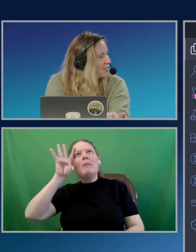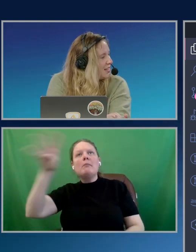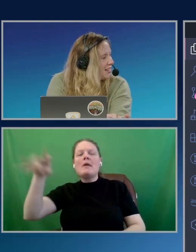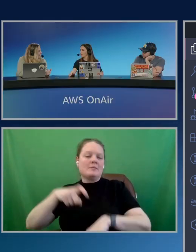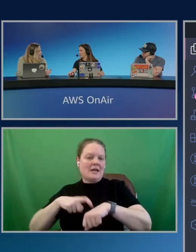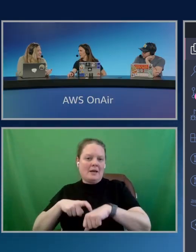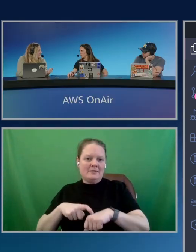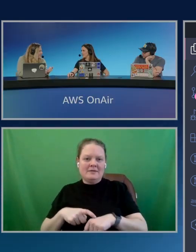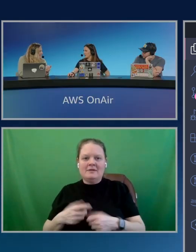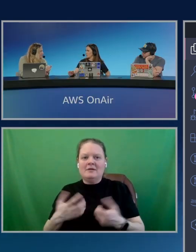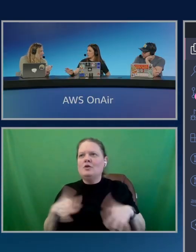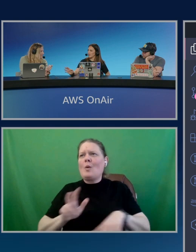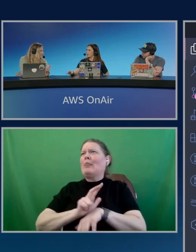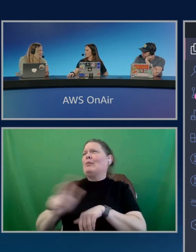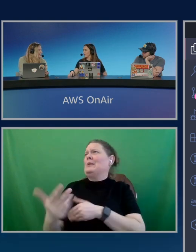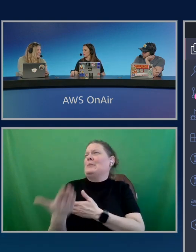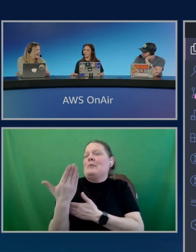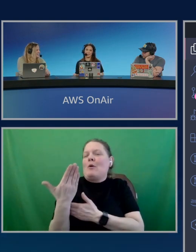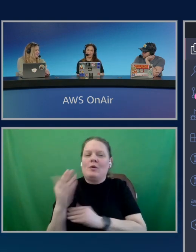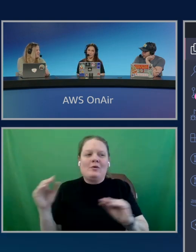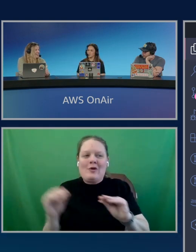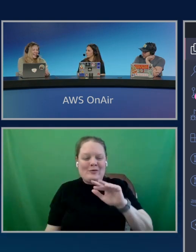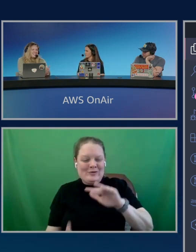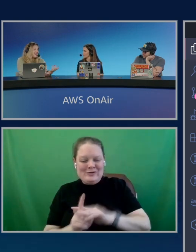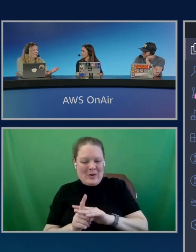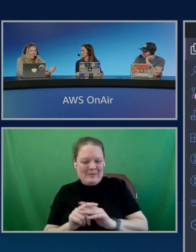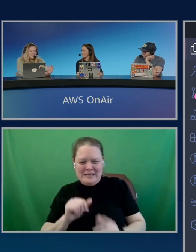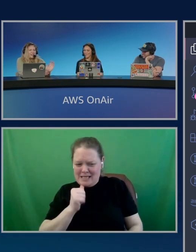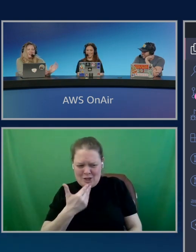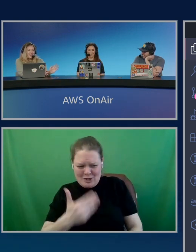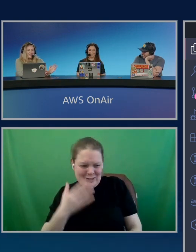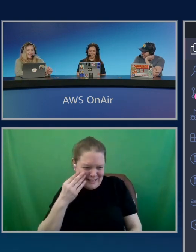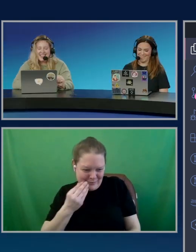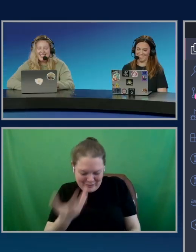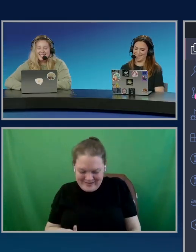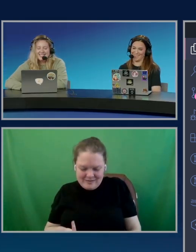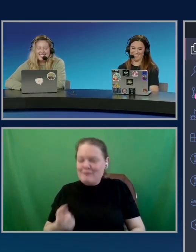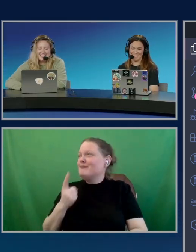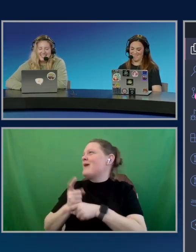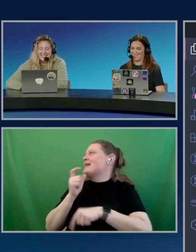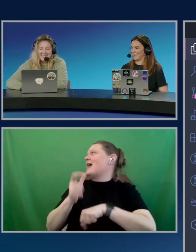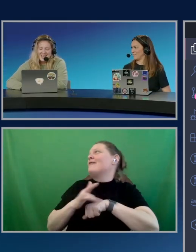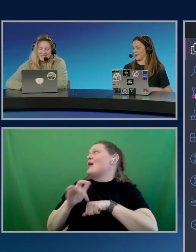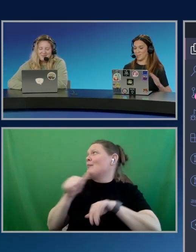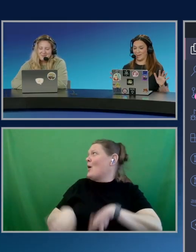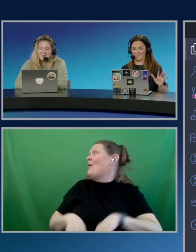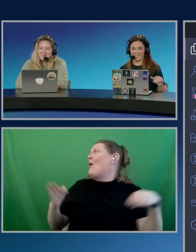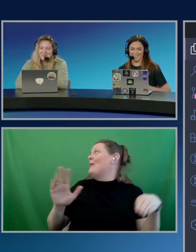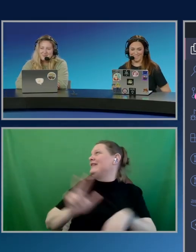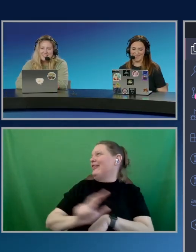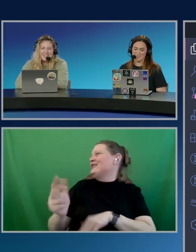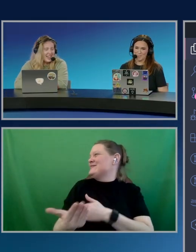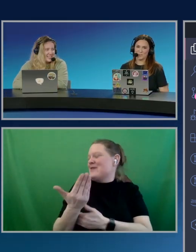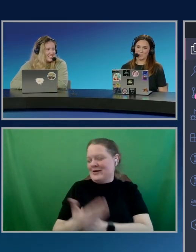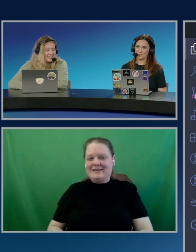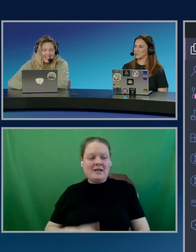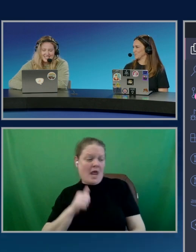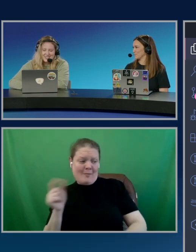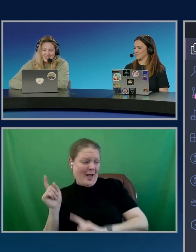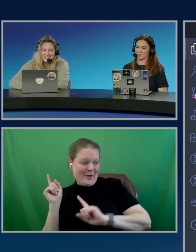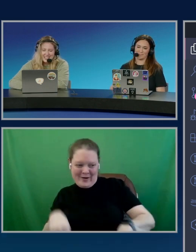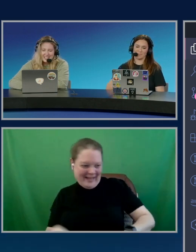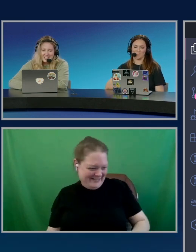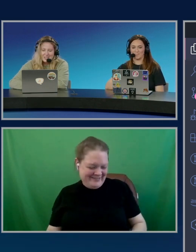3am because nobody's going to be there and that wouldn't be a good experience. Yeah. Yeah. It's not available. I'm not open that. And I'm not coming in. Yes.